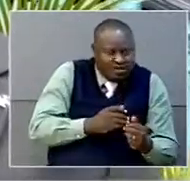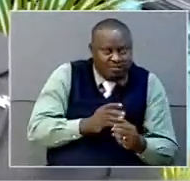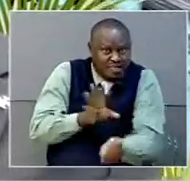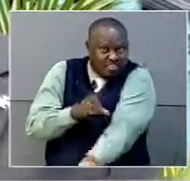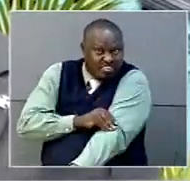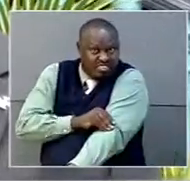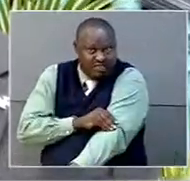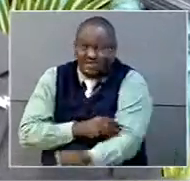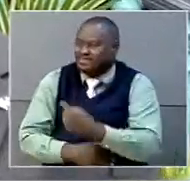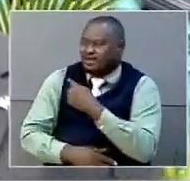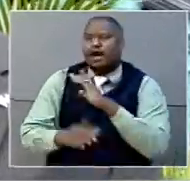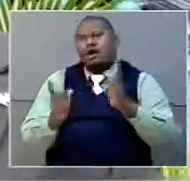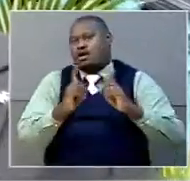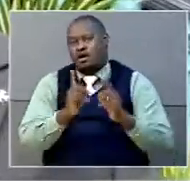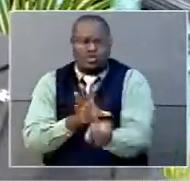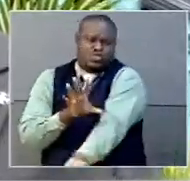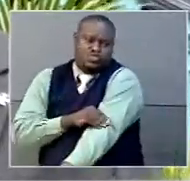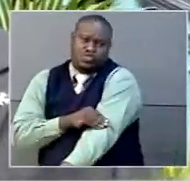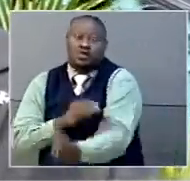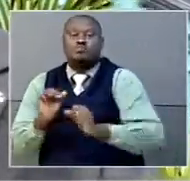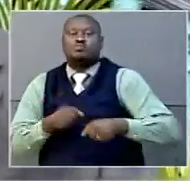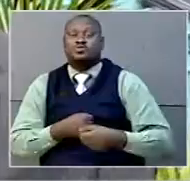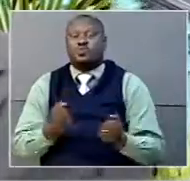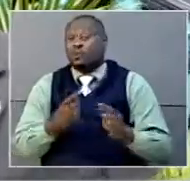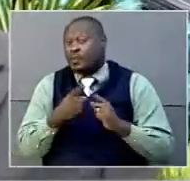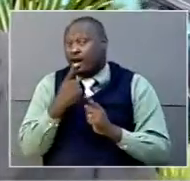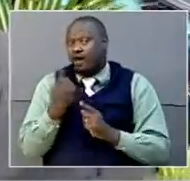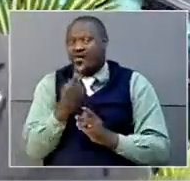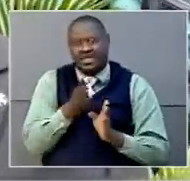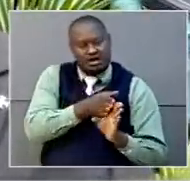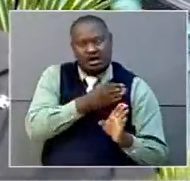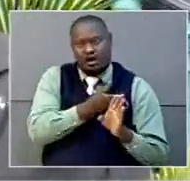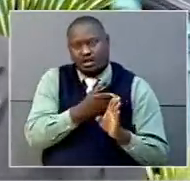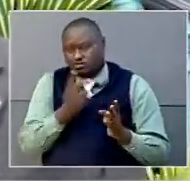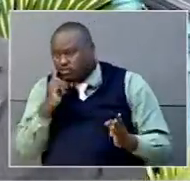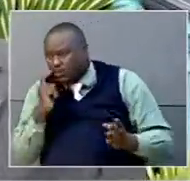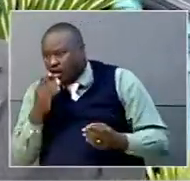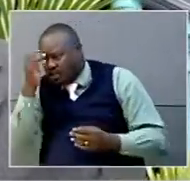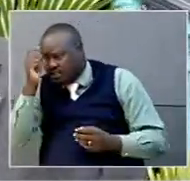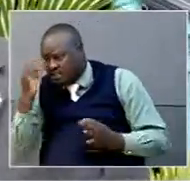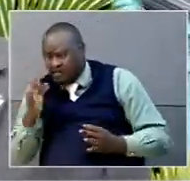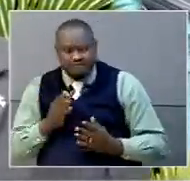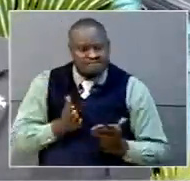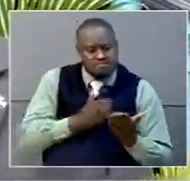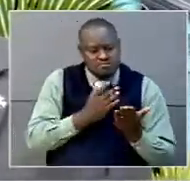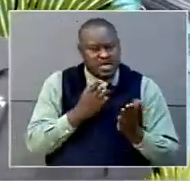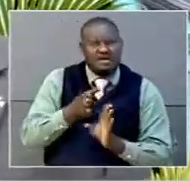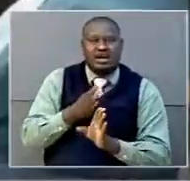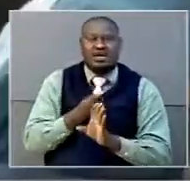discretion of the judicial officers, but it is a way of guiding them so that they operate within certain parameters.